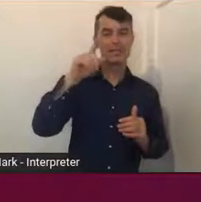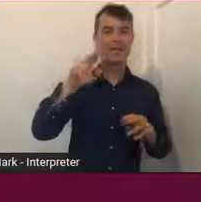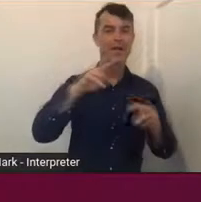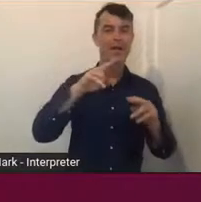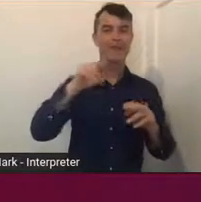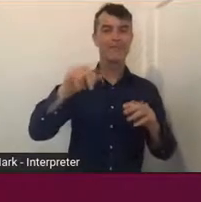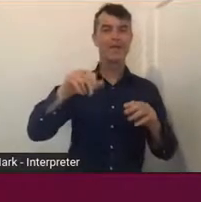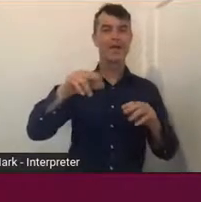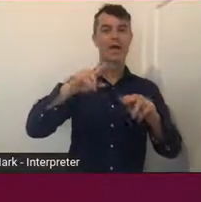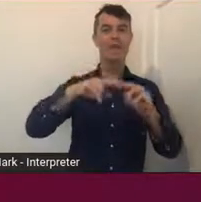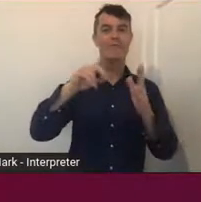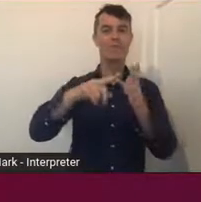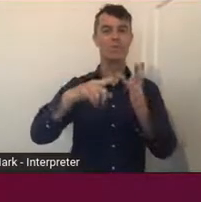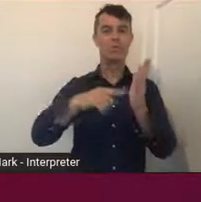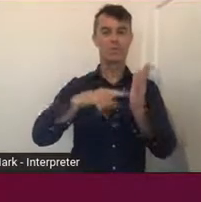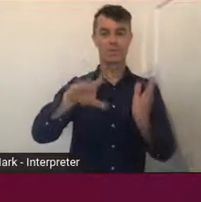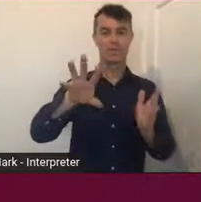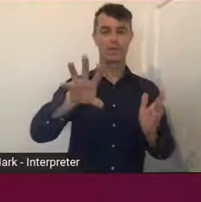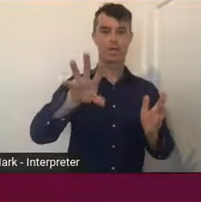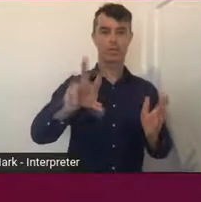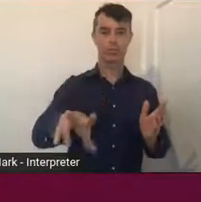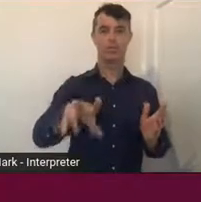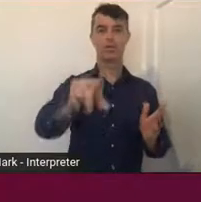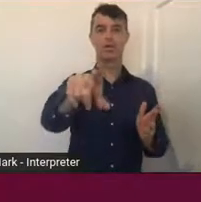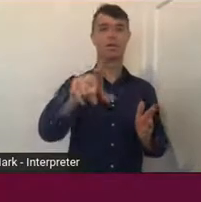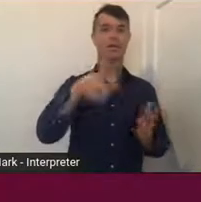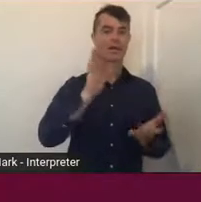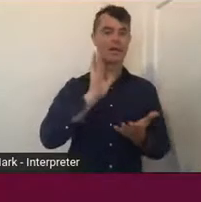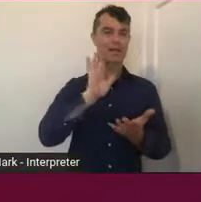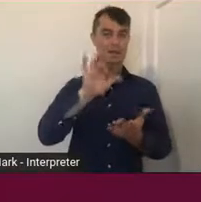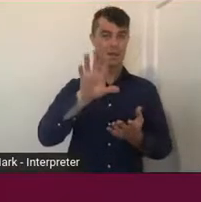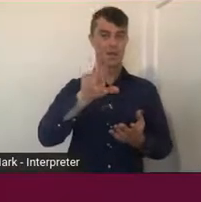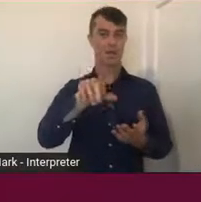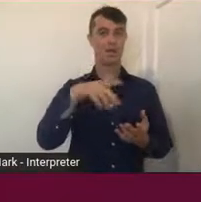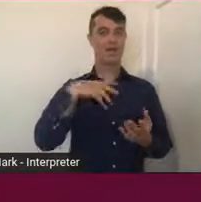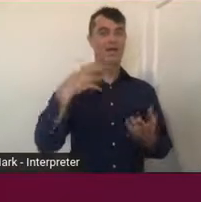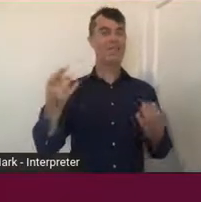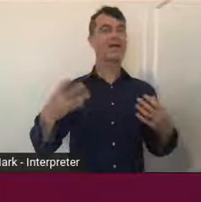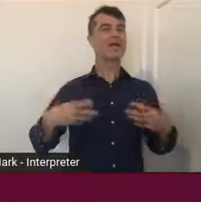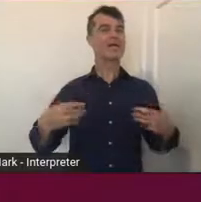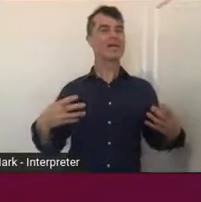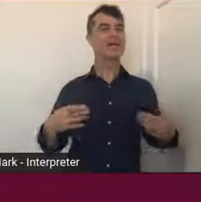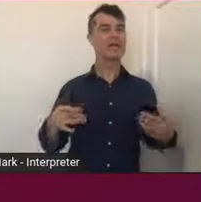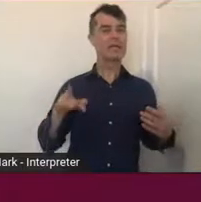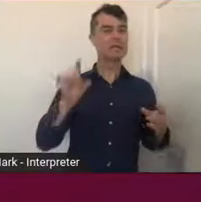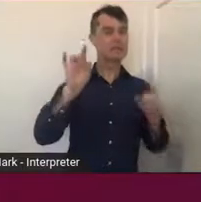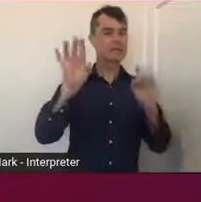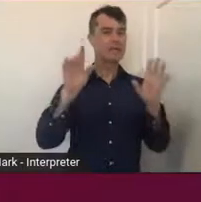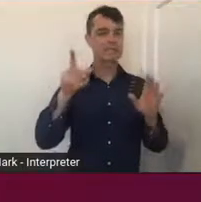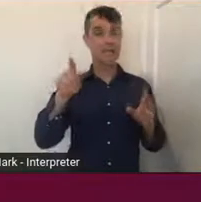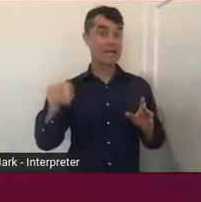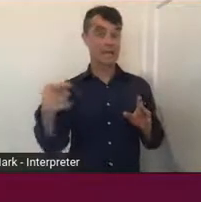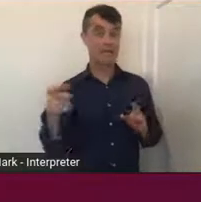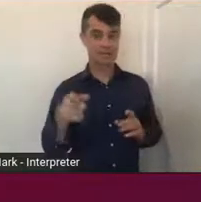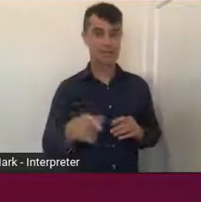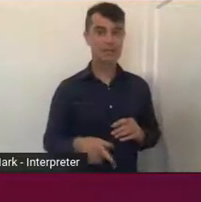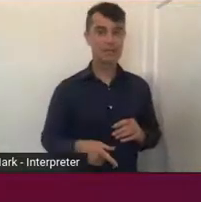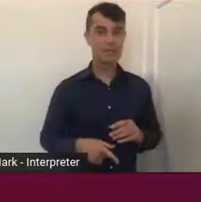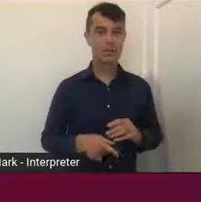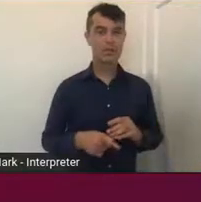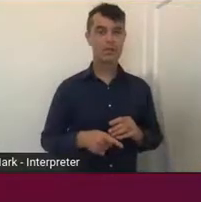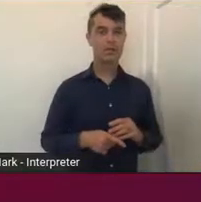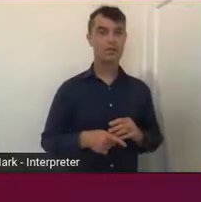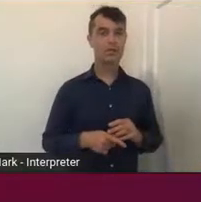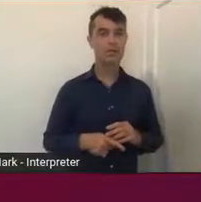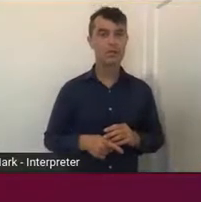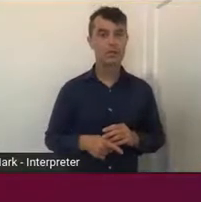work. And then we had these emu feather stars. So, if you just skip to the next one, you might be able to see.